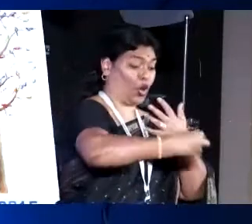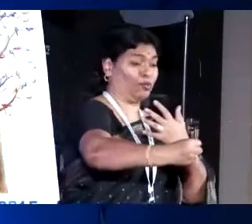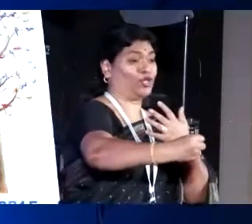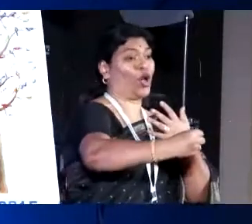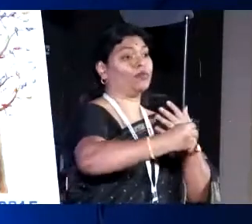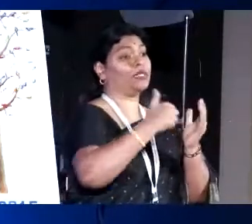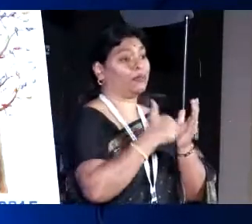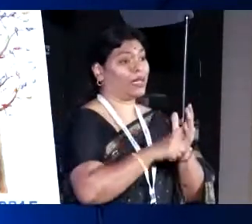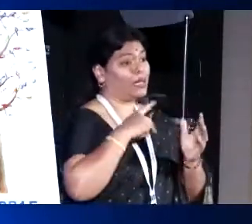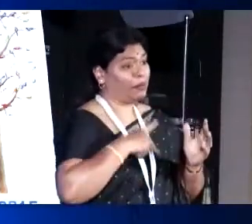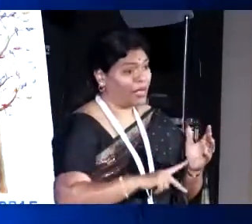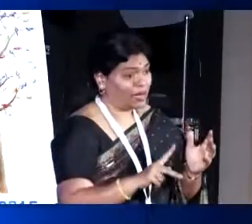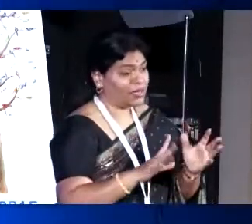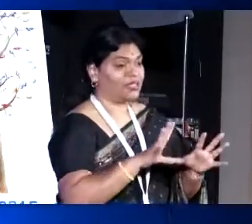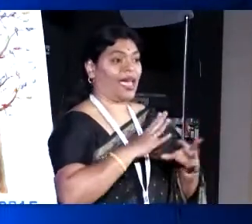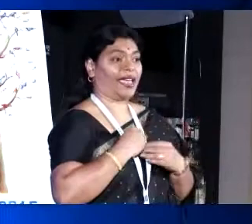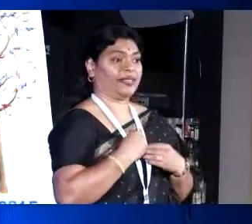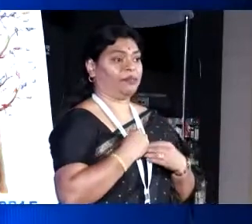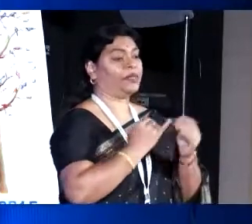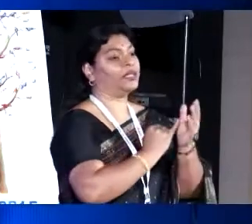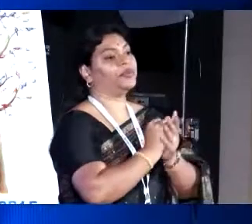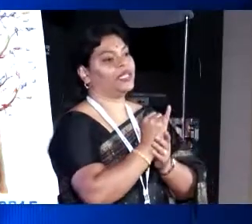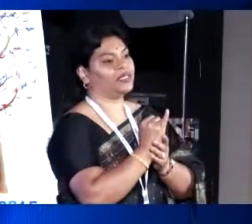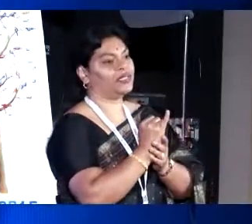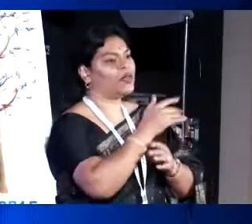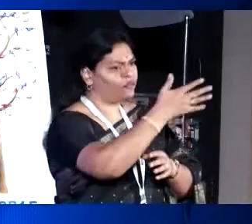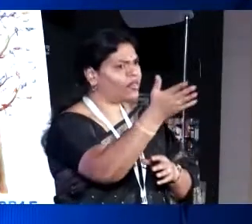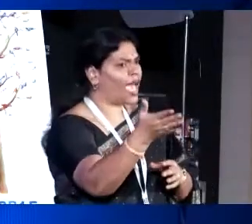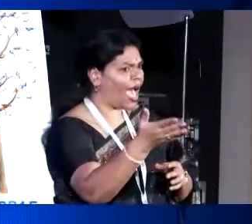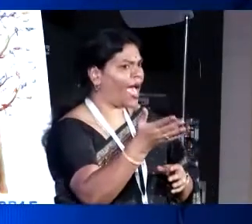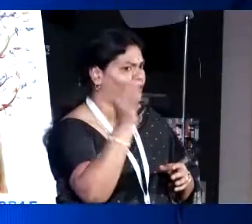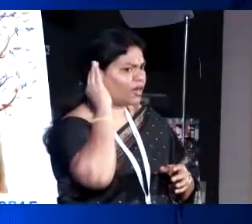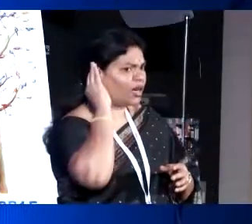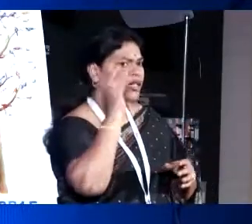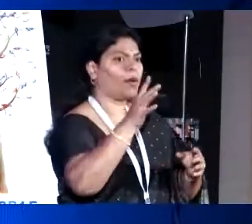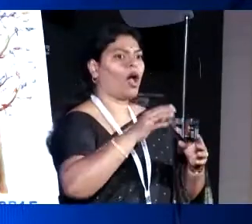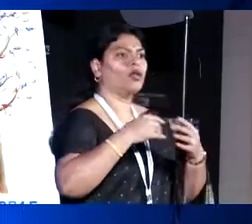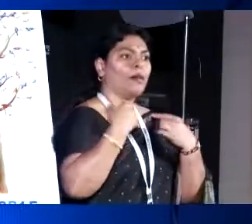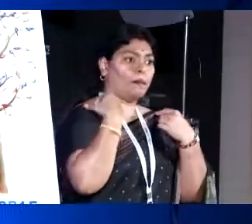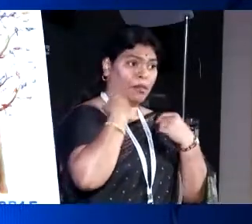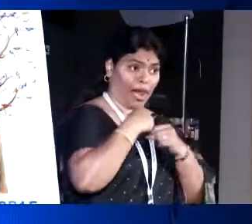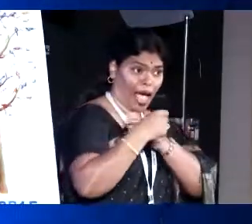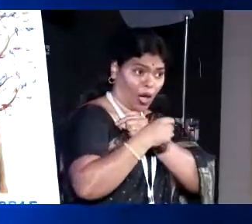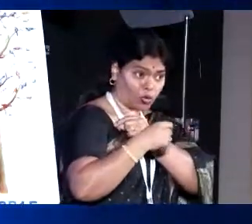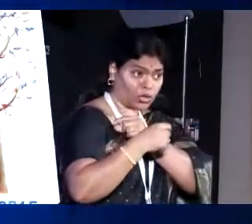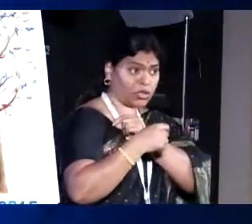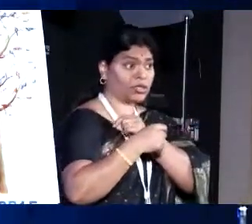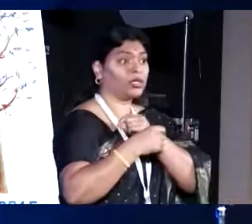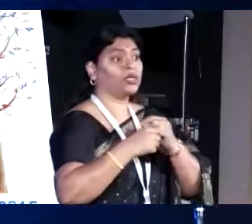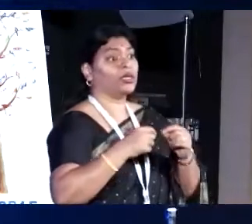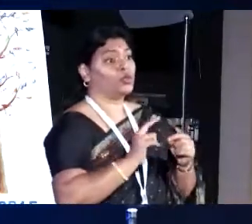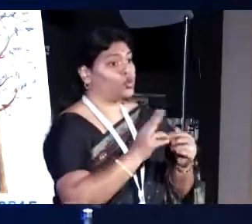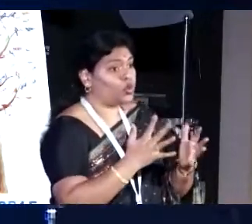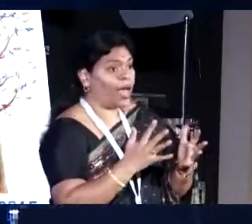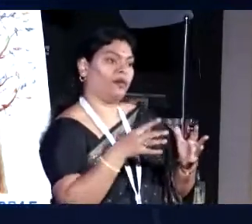stop is used as a sanitary pad. We have cases where a lady used a piece of blouse, typical Indian wear, which had a hook, which died of sickness.